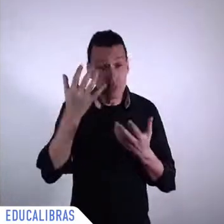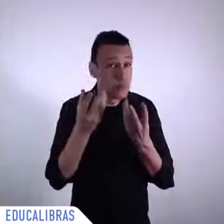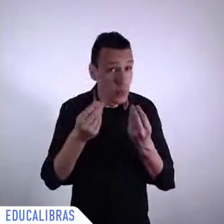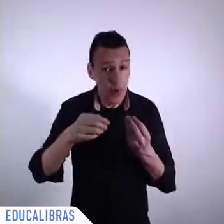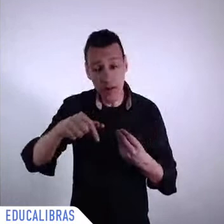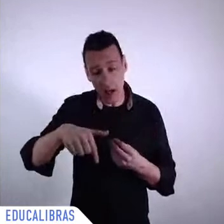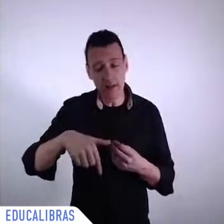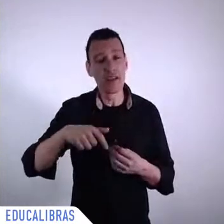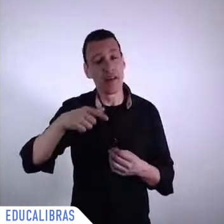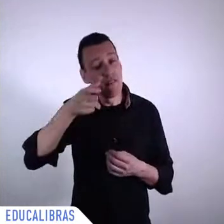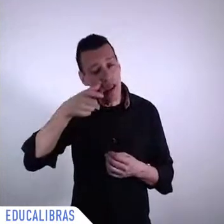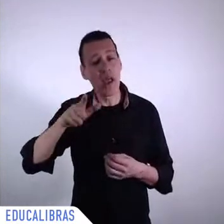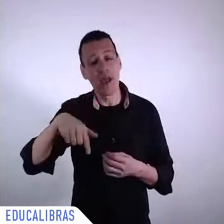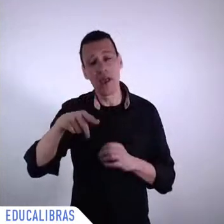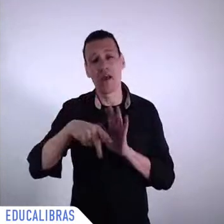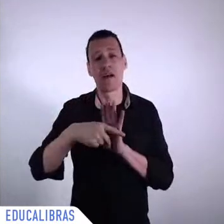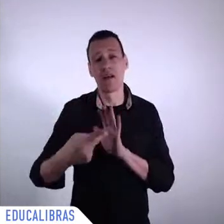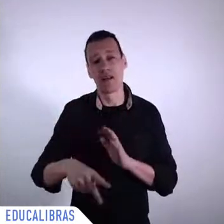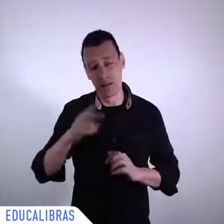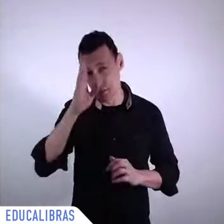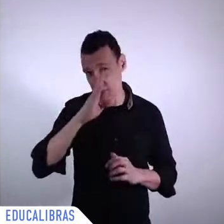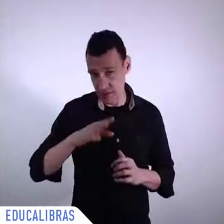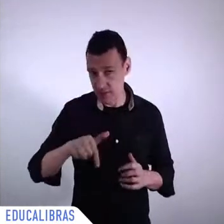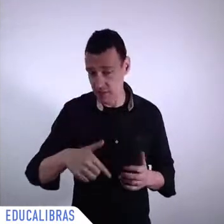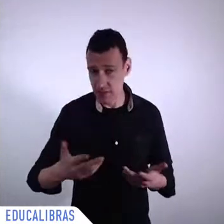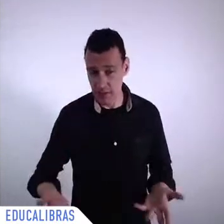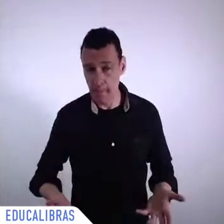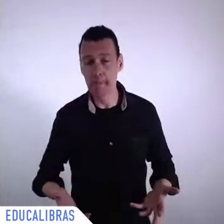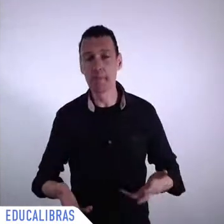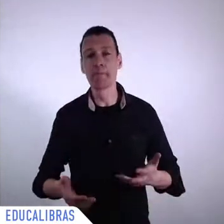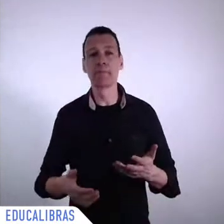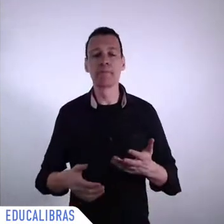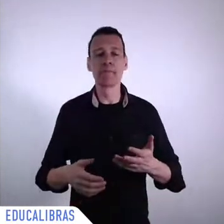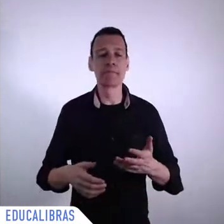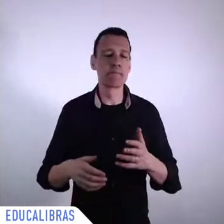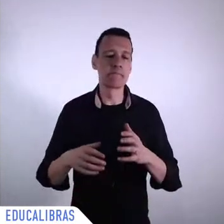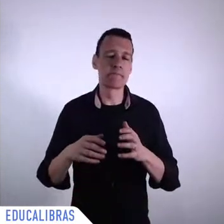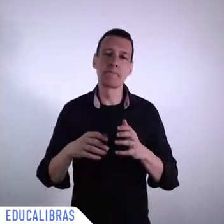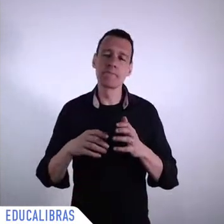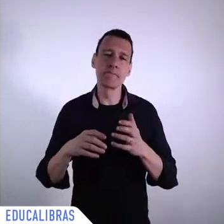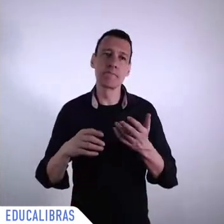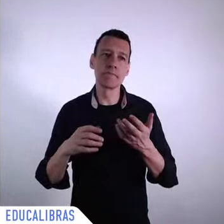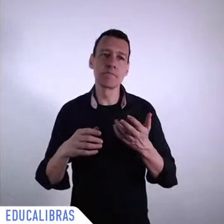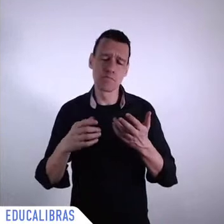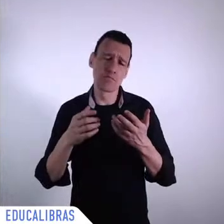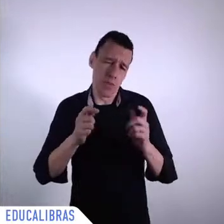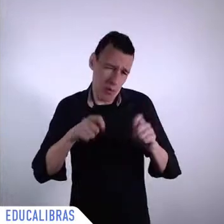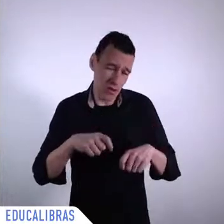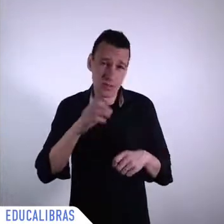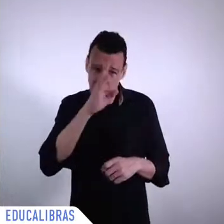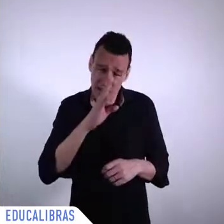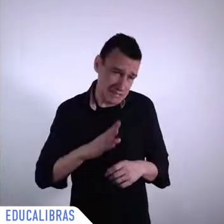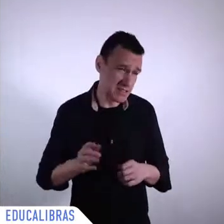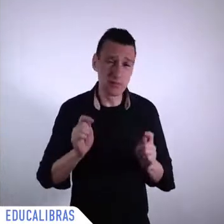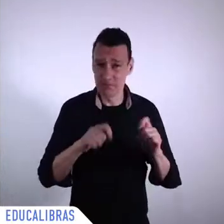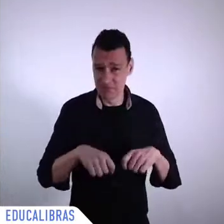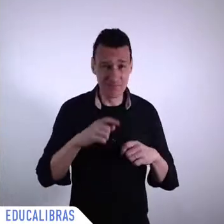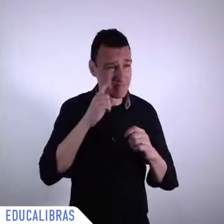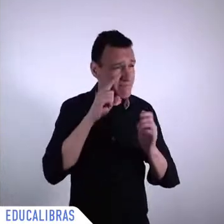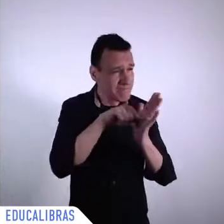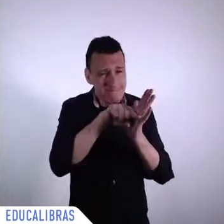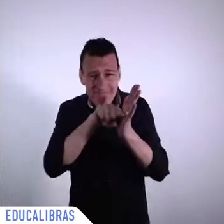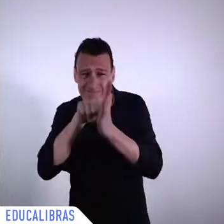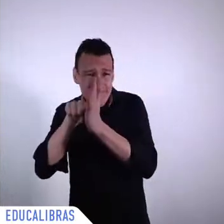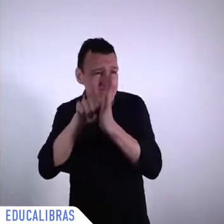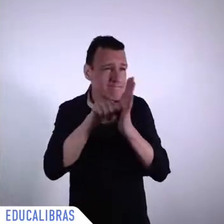give you precise figures or inequality, poverty, and all these things. You have already presented some here